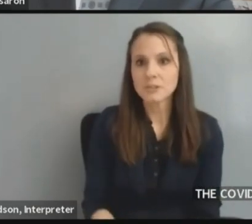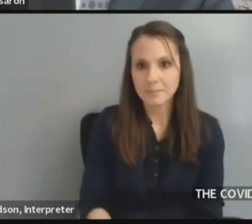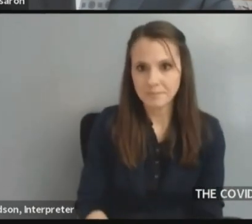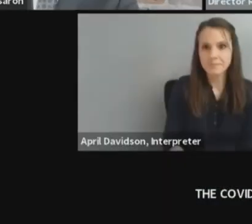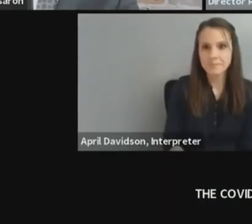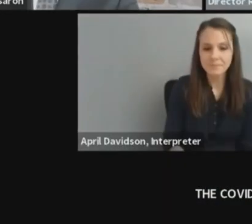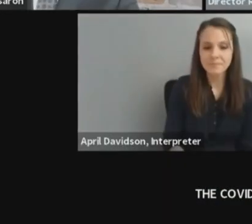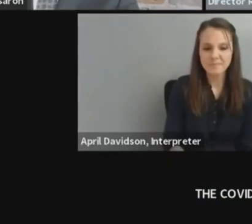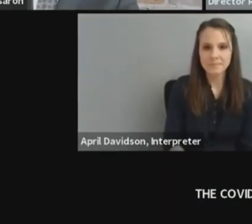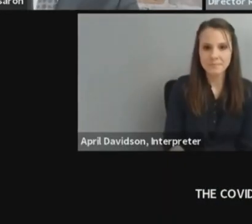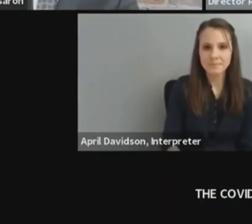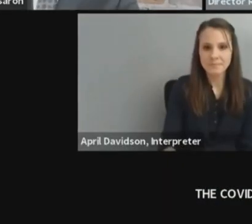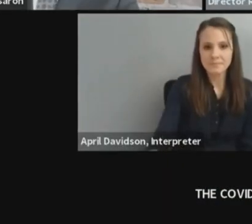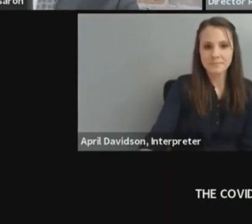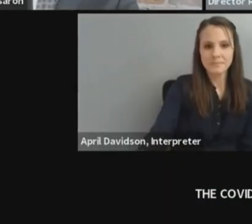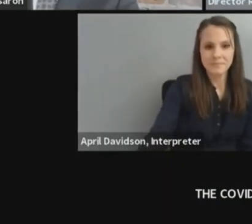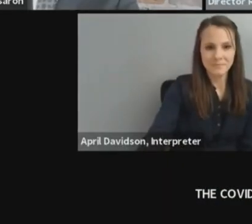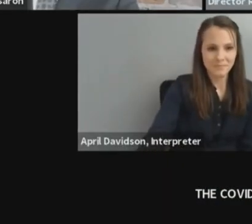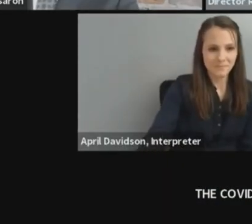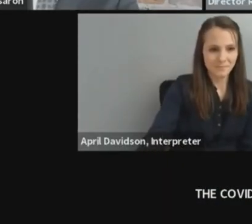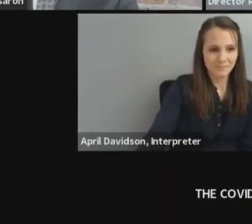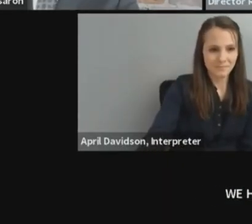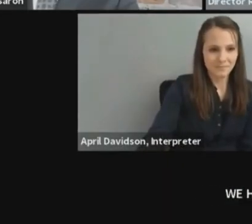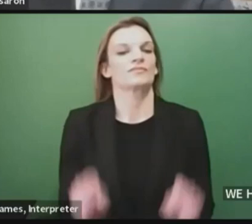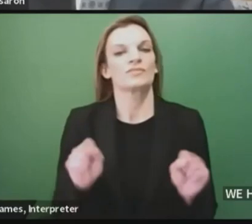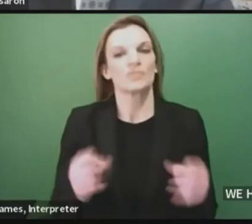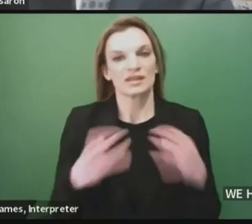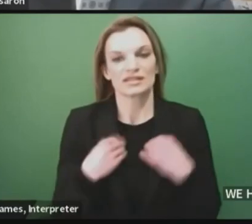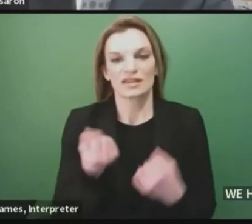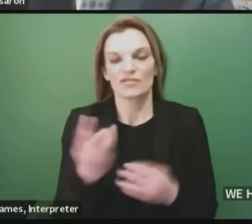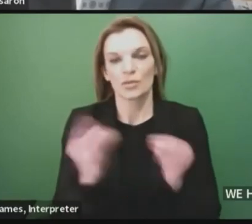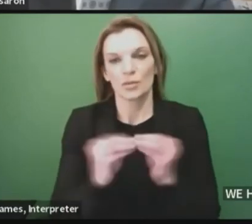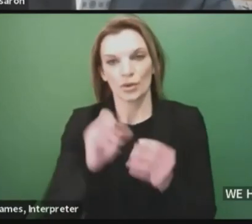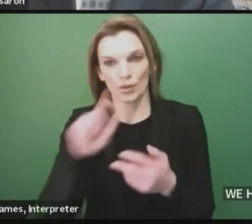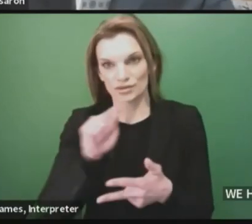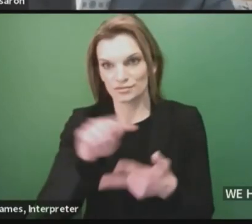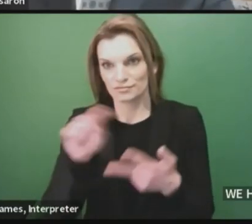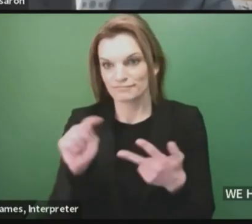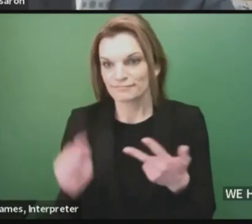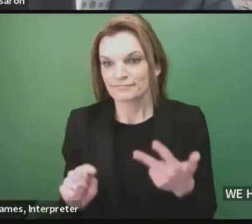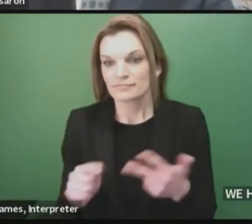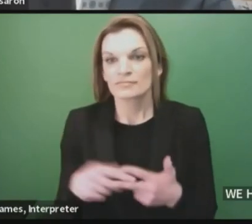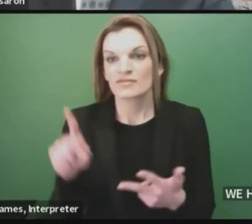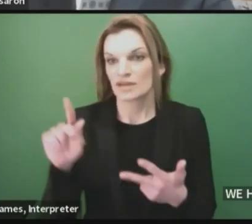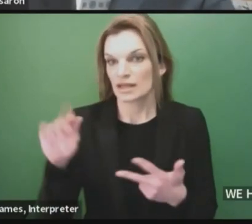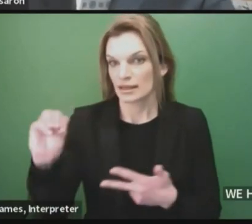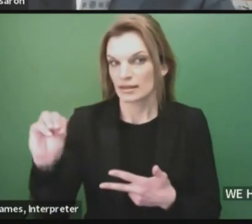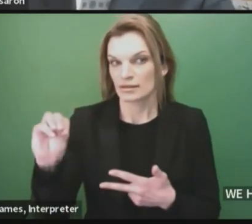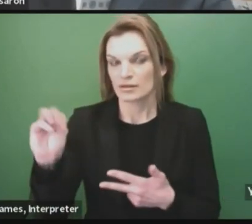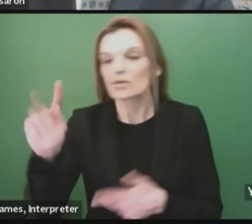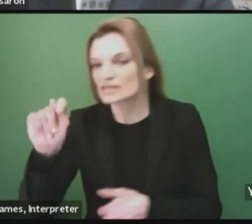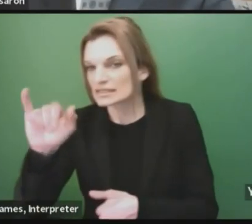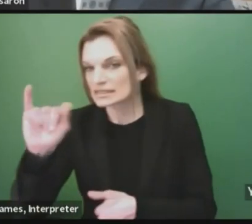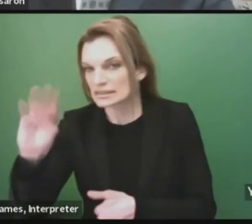Thank you, Governor. For time, we can take just a few more questions, so we'll go to Ken Skube at this time.